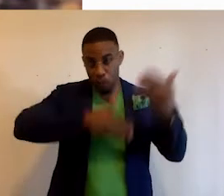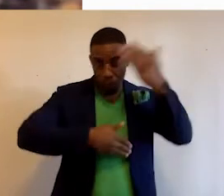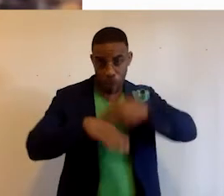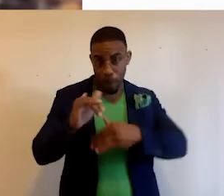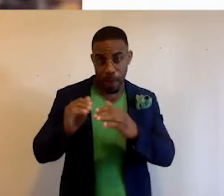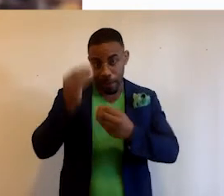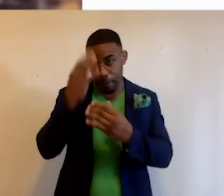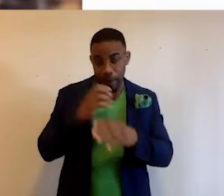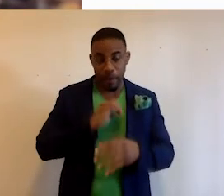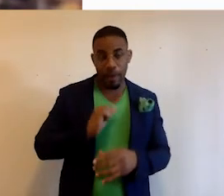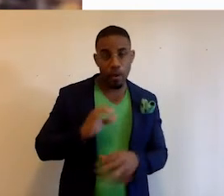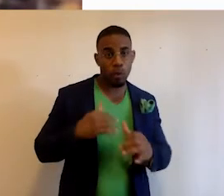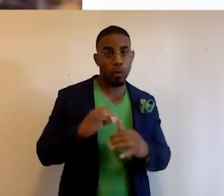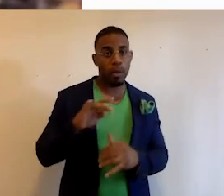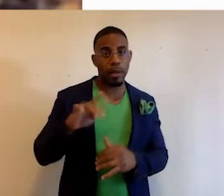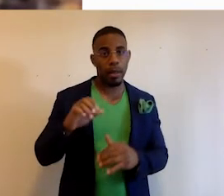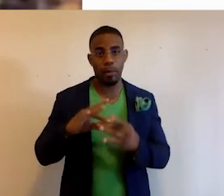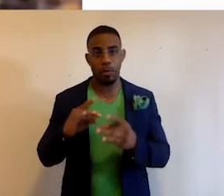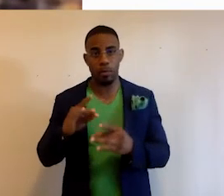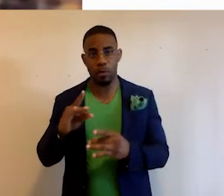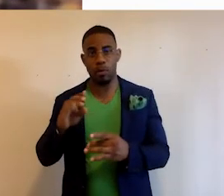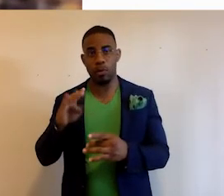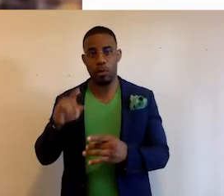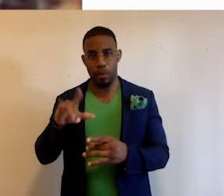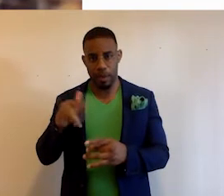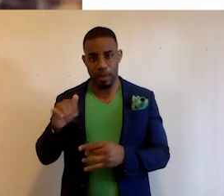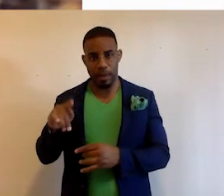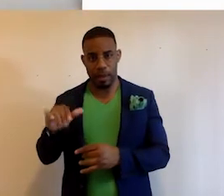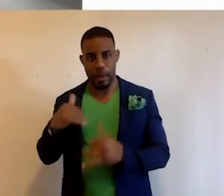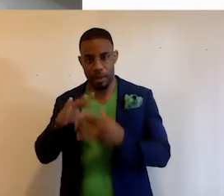the information age. New England cable news reporter Audie Leganis has the story.